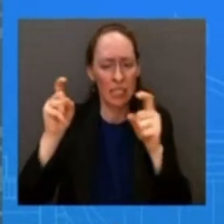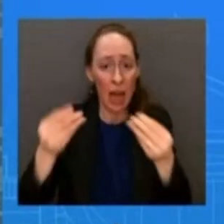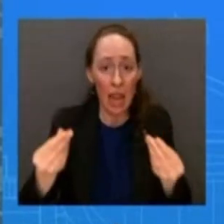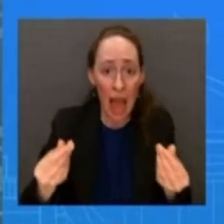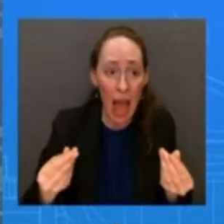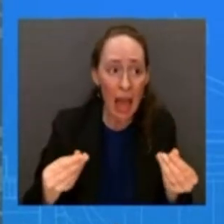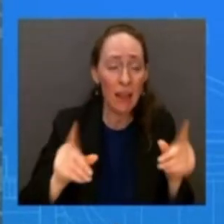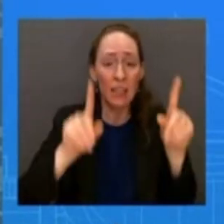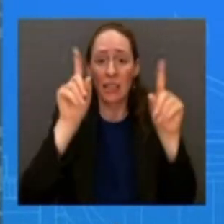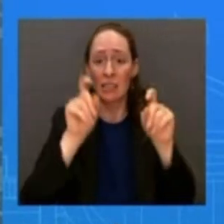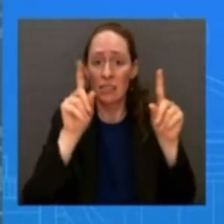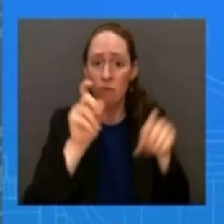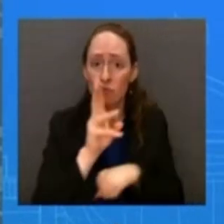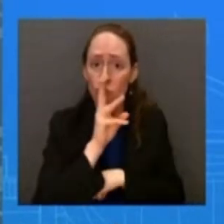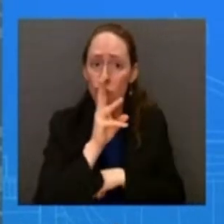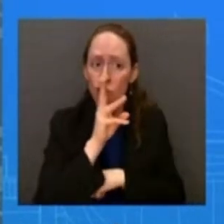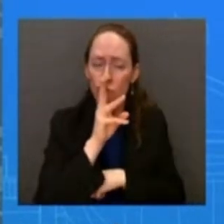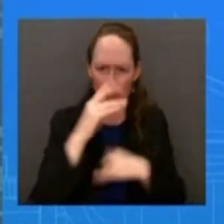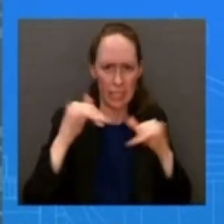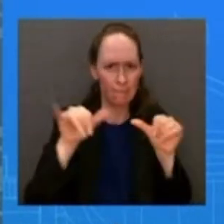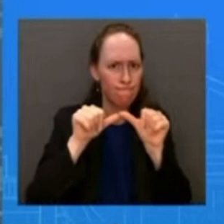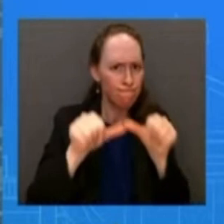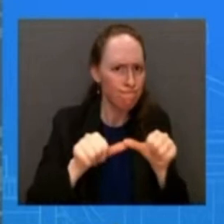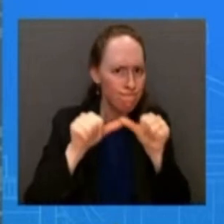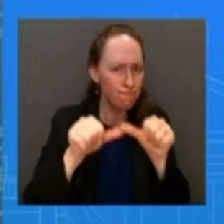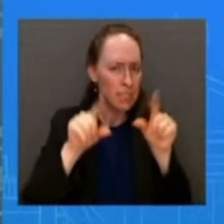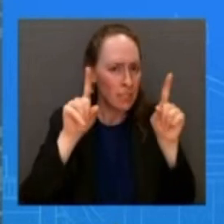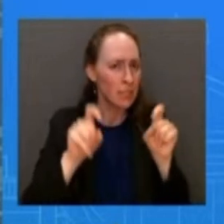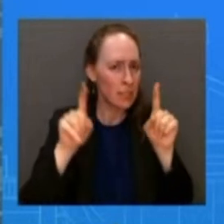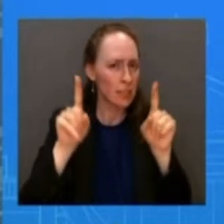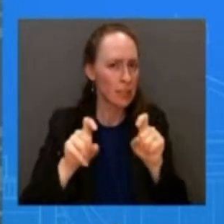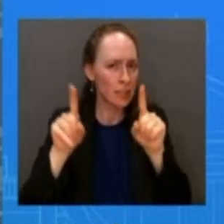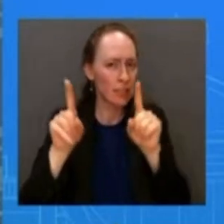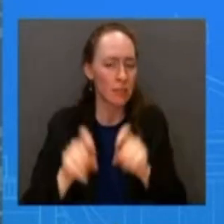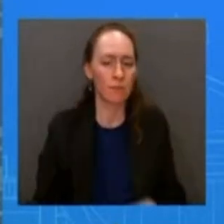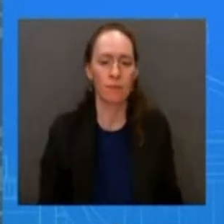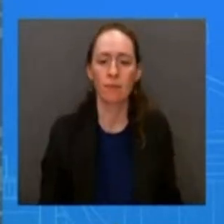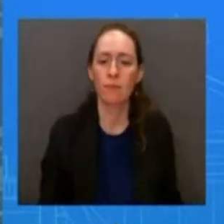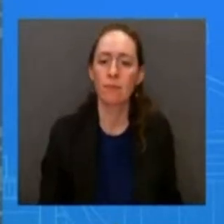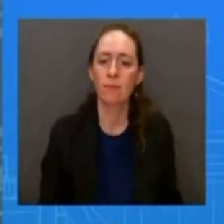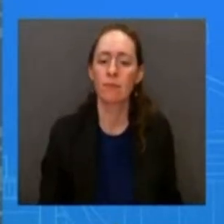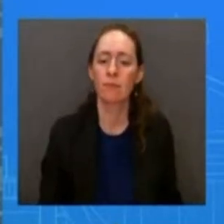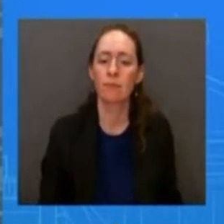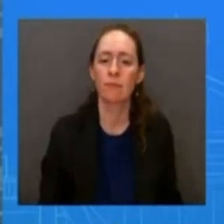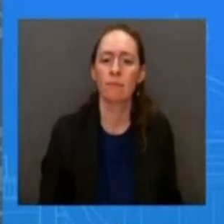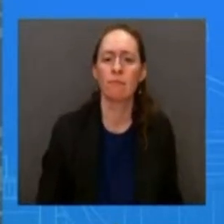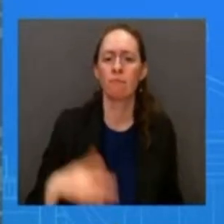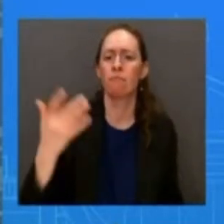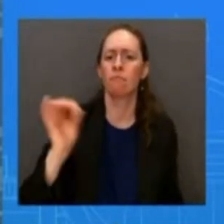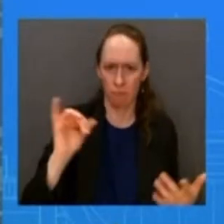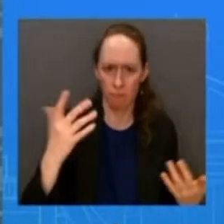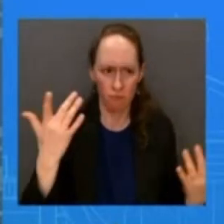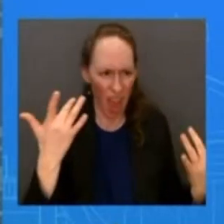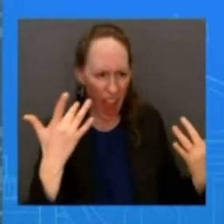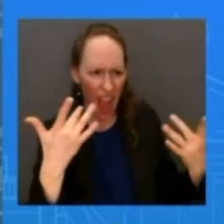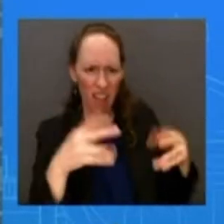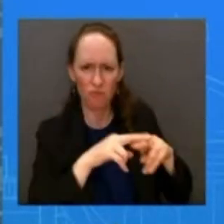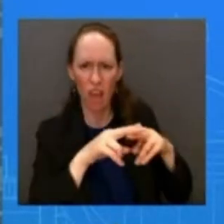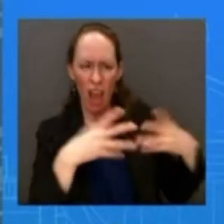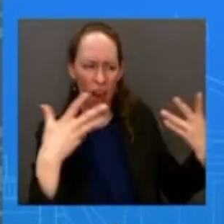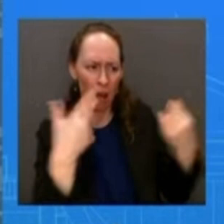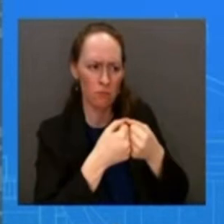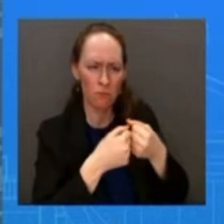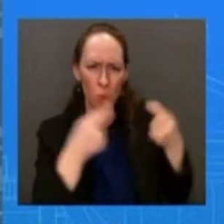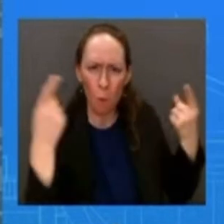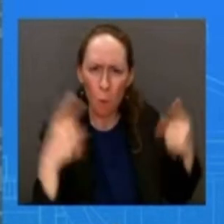site for over a week to lead the investigation into the cause of the derailment and the epa will continue to conduct 24